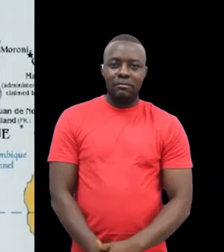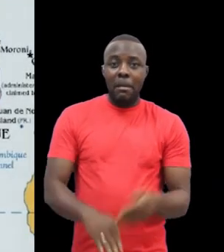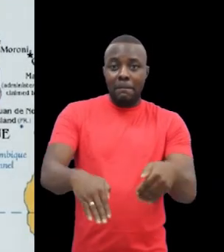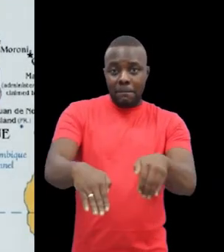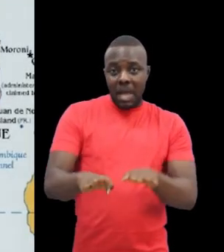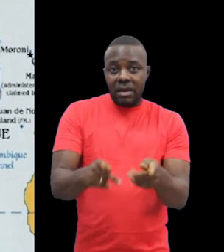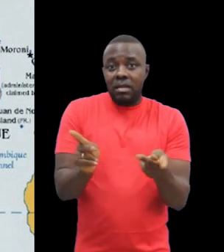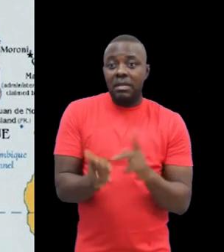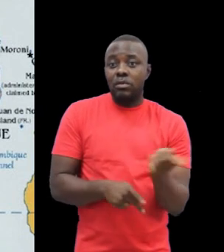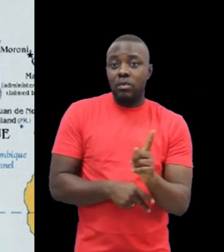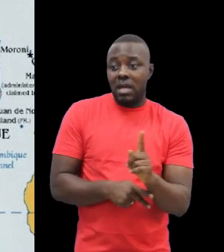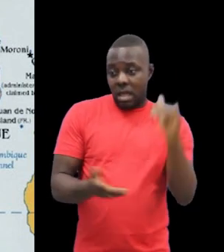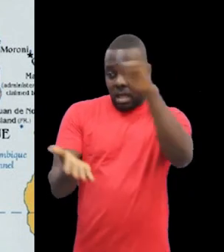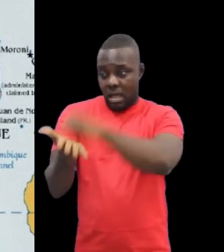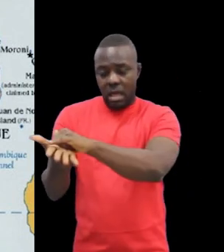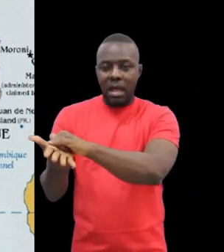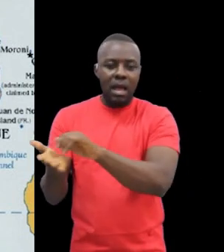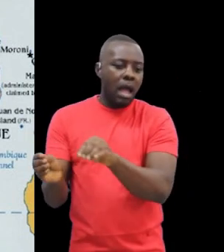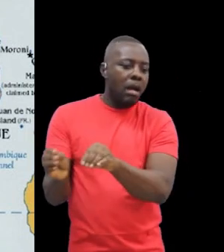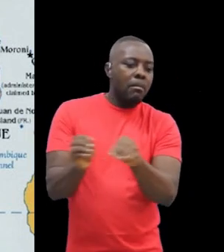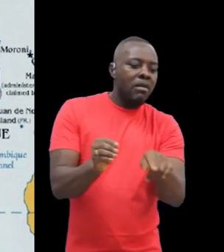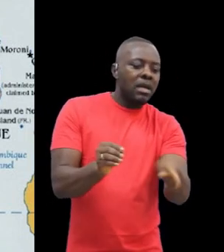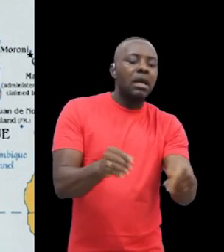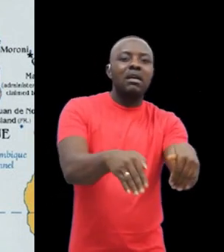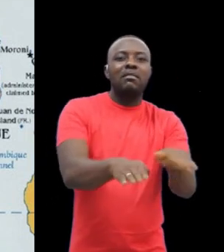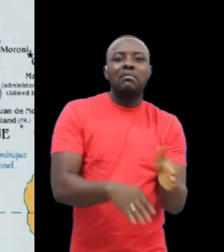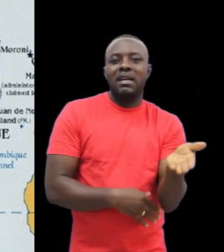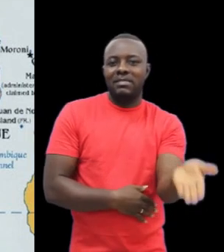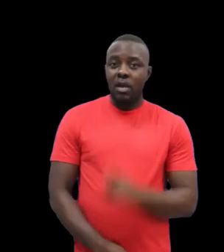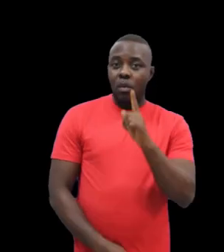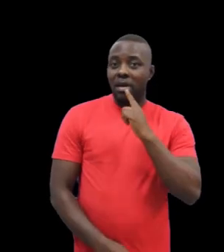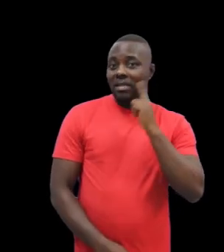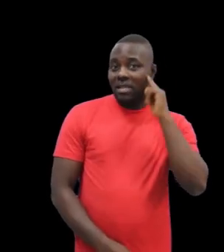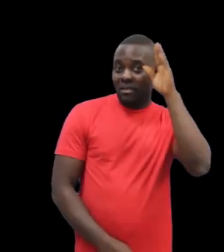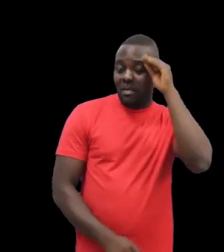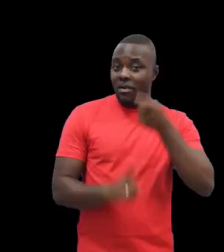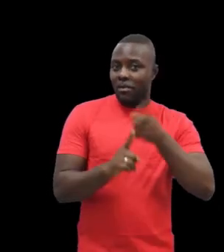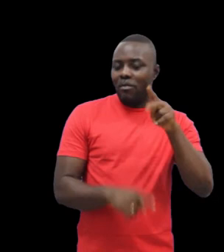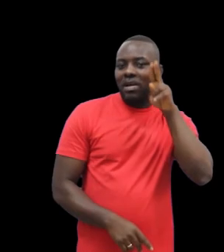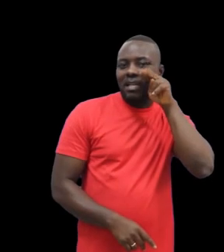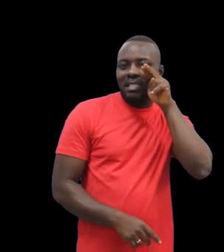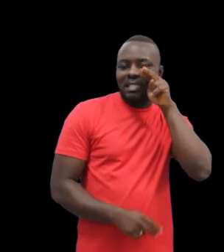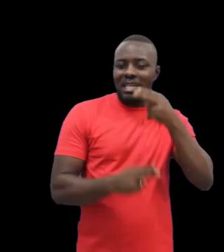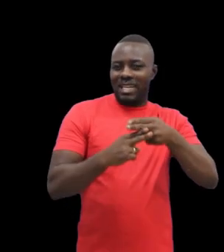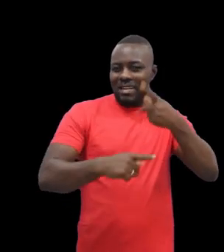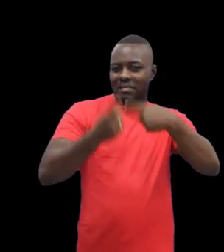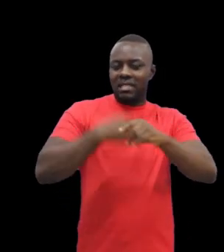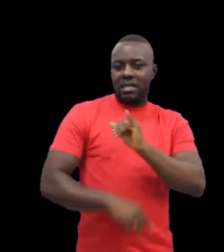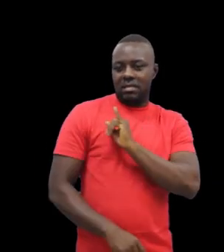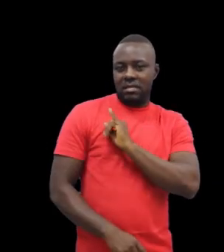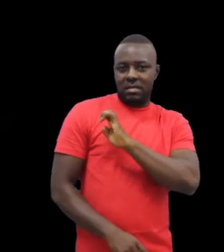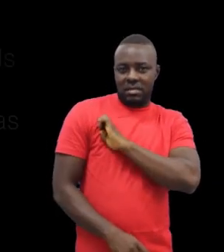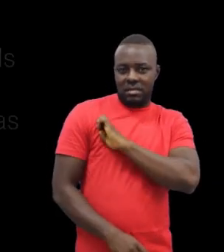Rwanda, near the airplane crash site. Emmanuel Elabo, a deaf Nigerian who Foster trained to